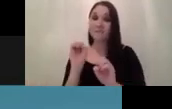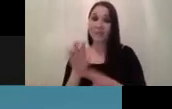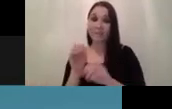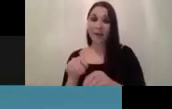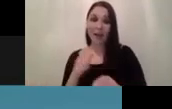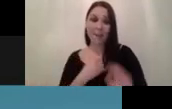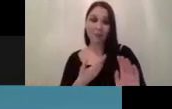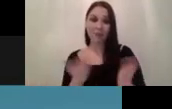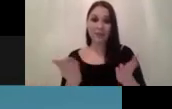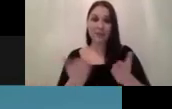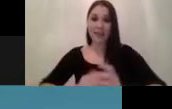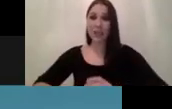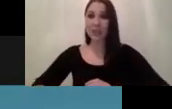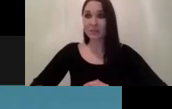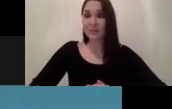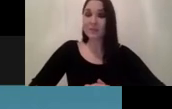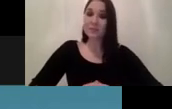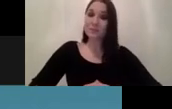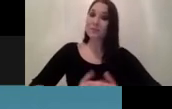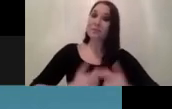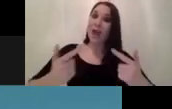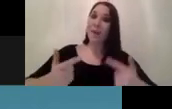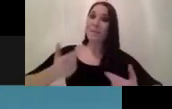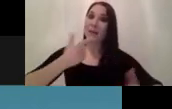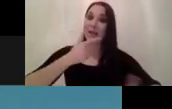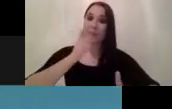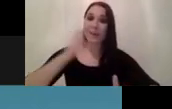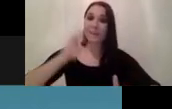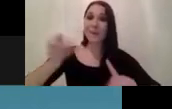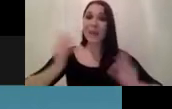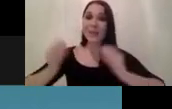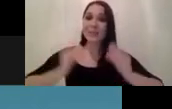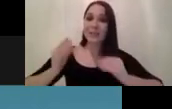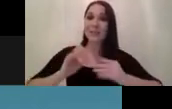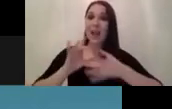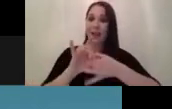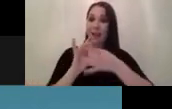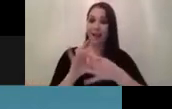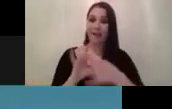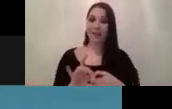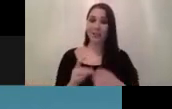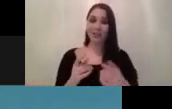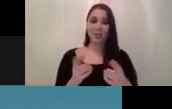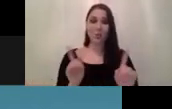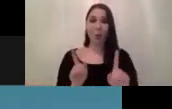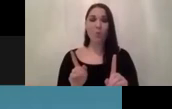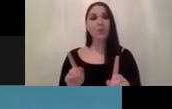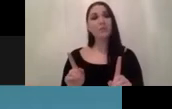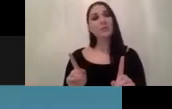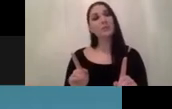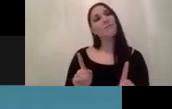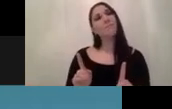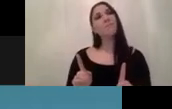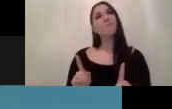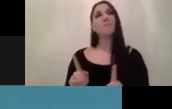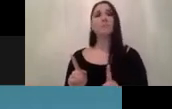love to get feedback as in how many people have listened to my presentation how engaged were the people what was maybe the the distribution